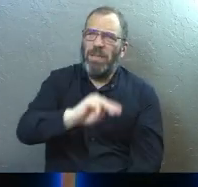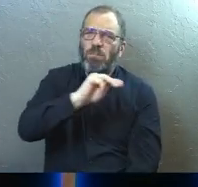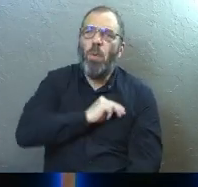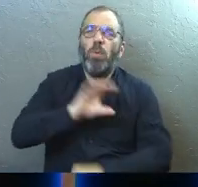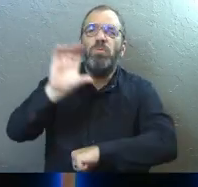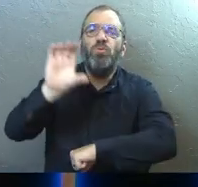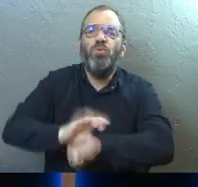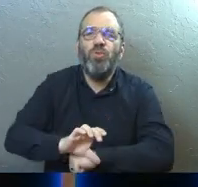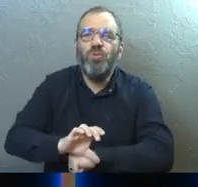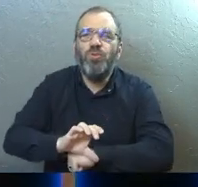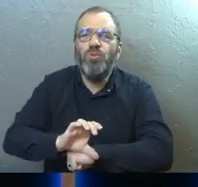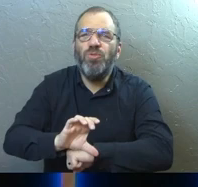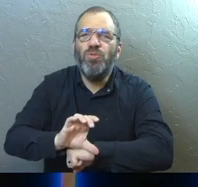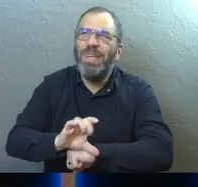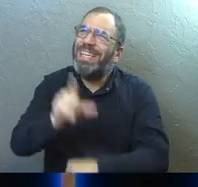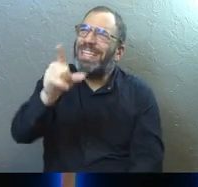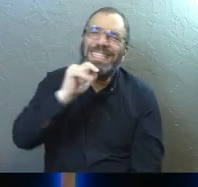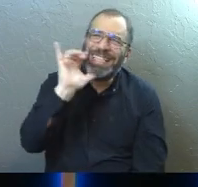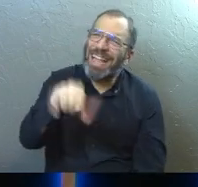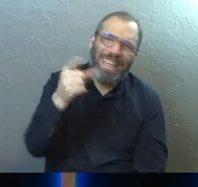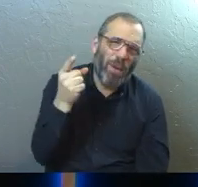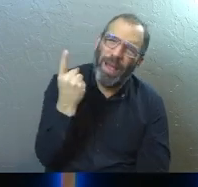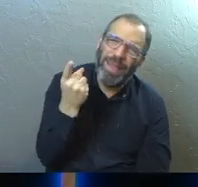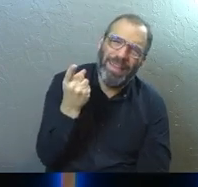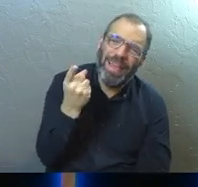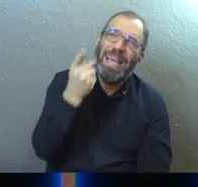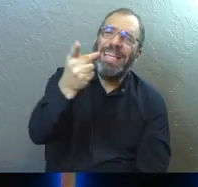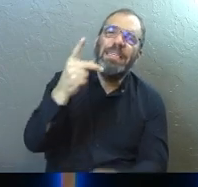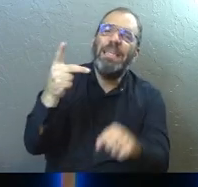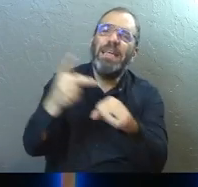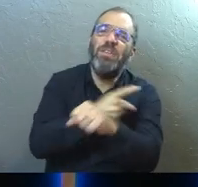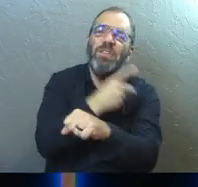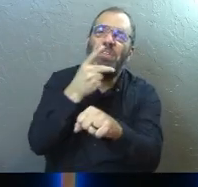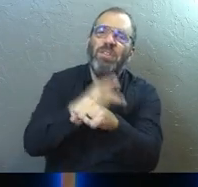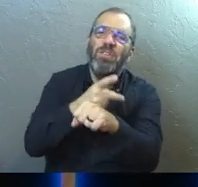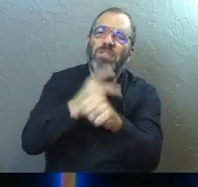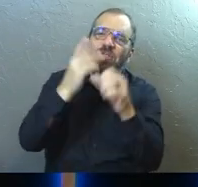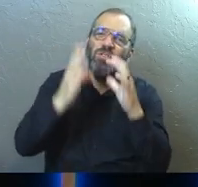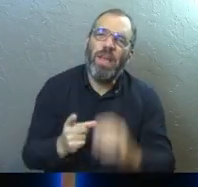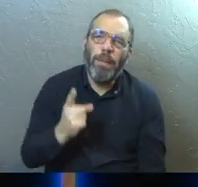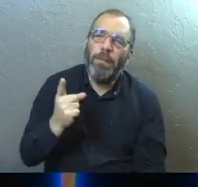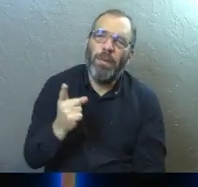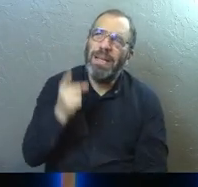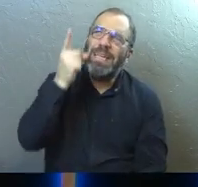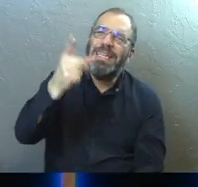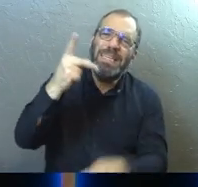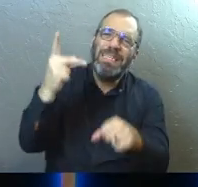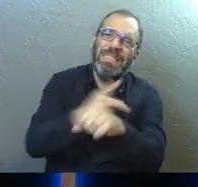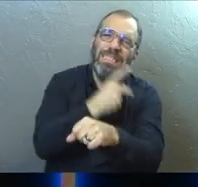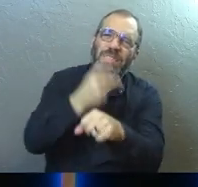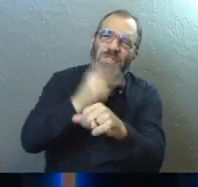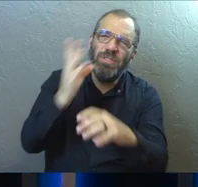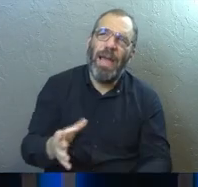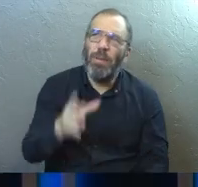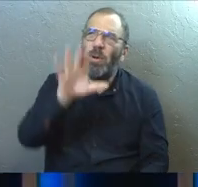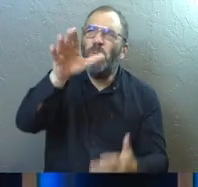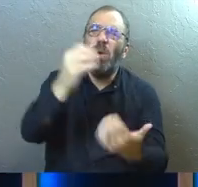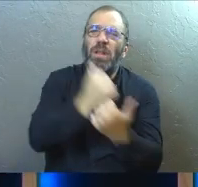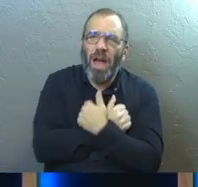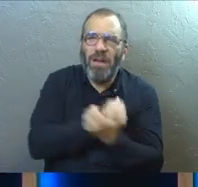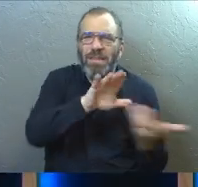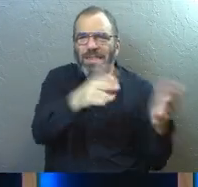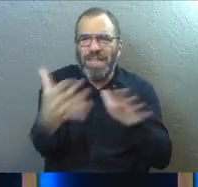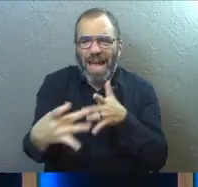church. He's not that. He's a shepherd. He's a shepherd who loves you, who died for you,